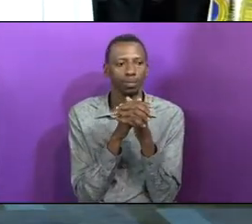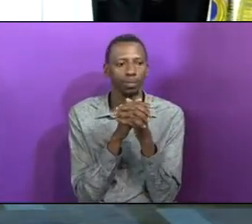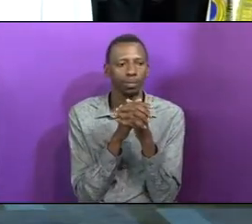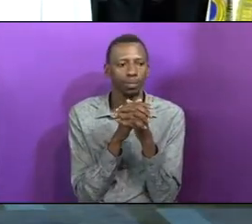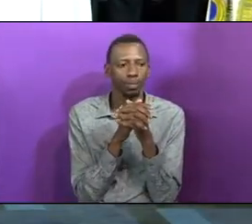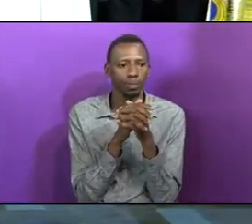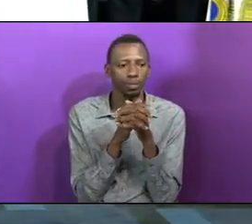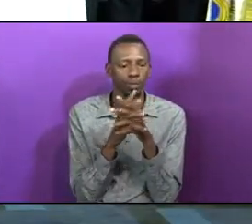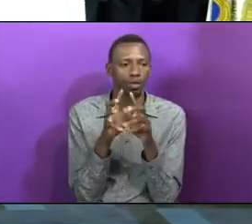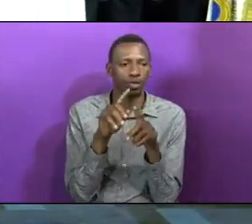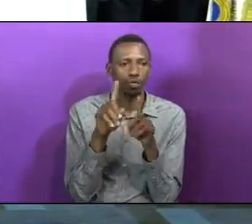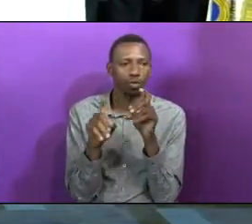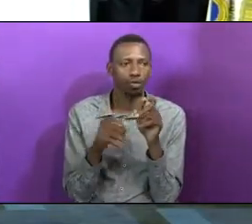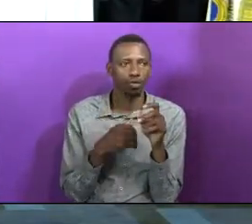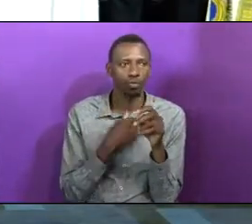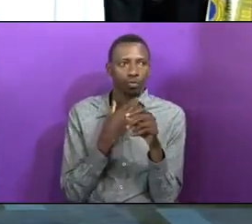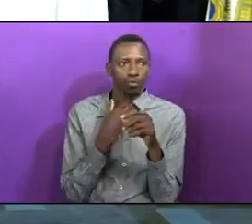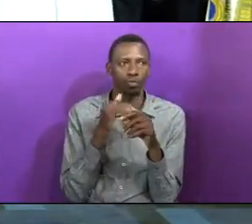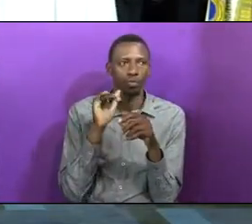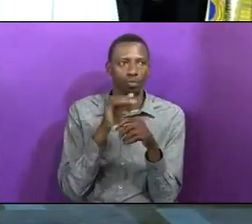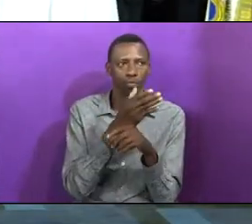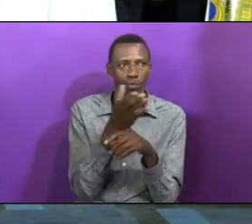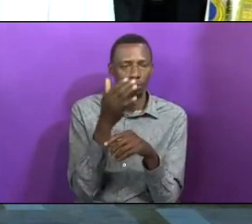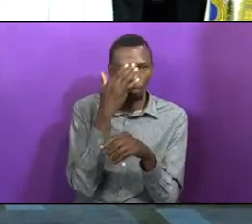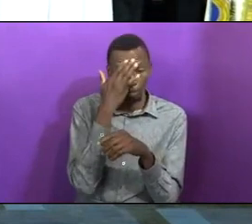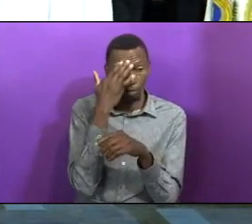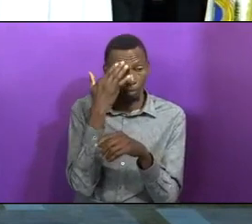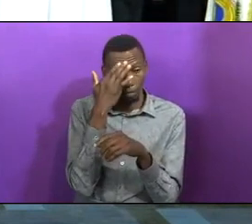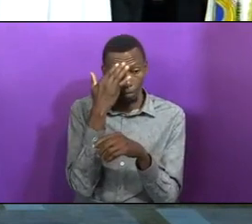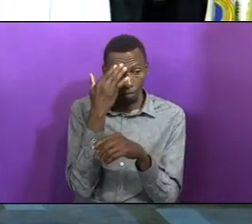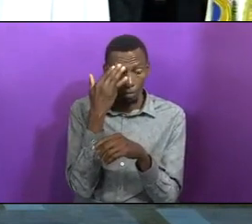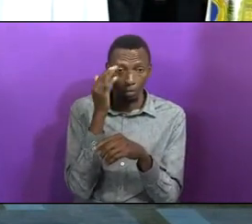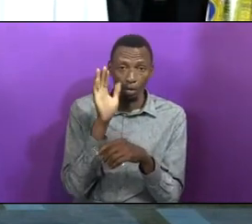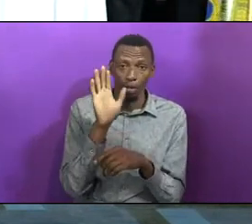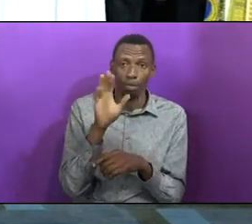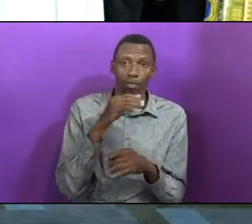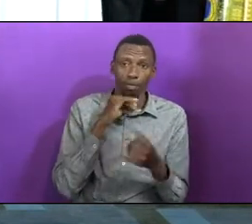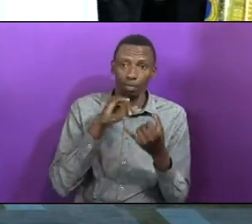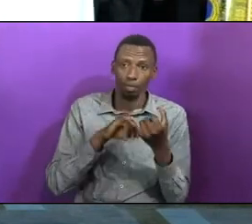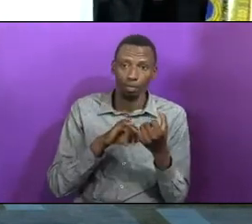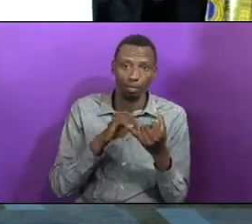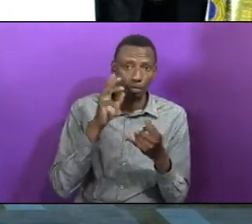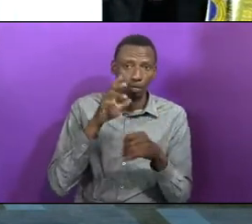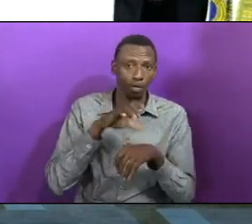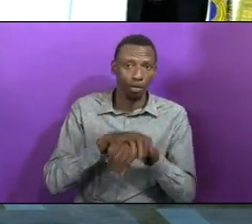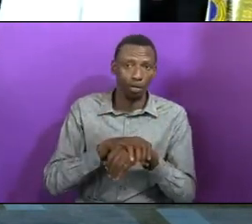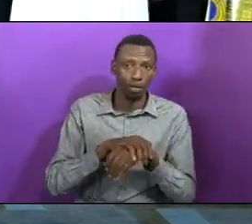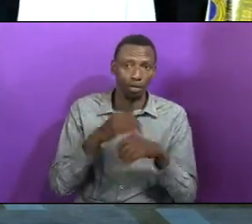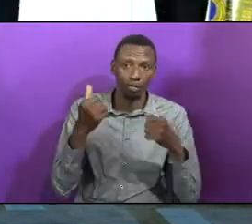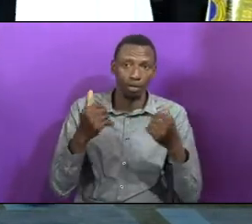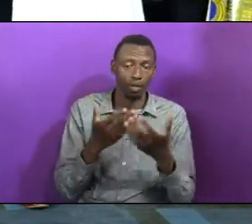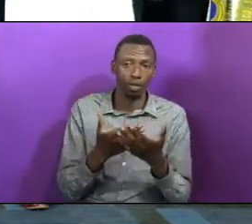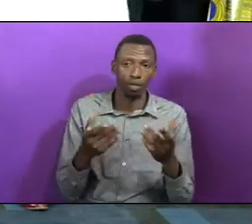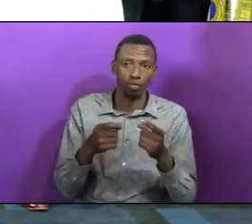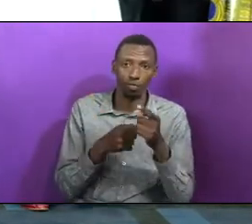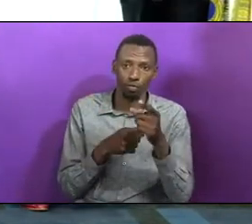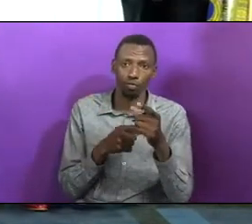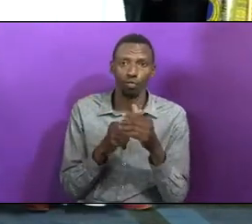And the question I want to ask you, will your husband get anything from you that he married you?